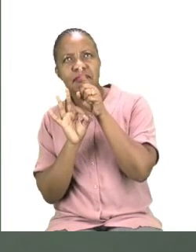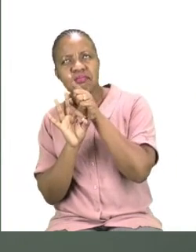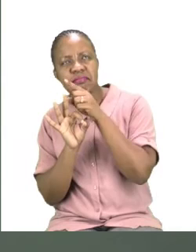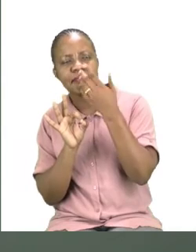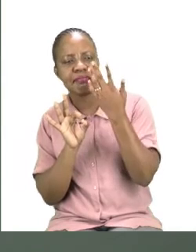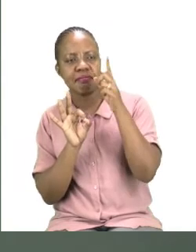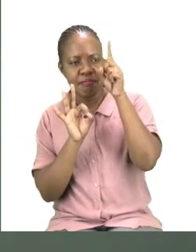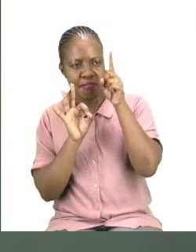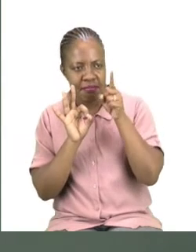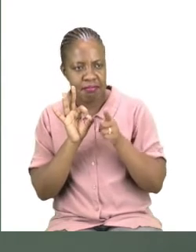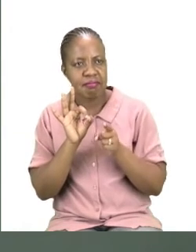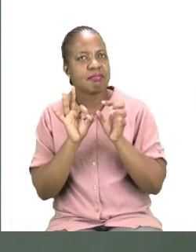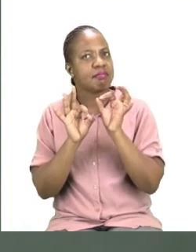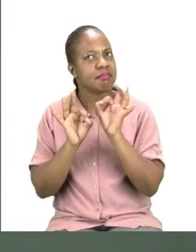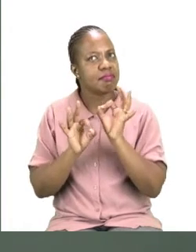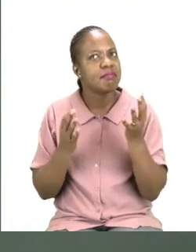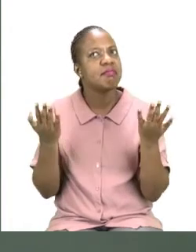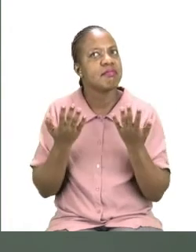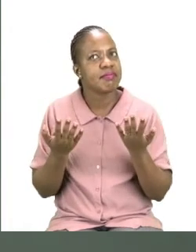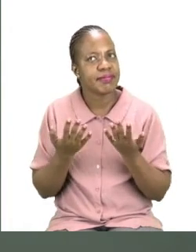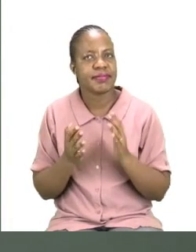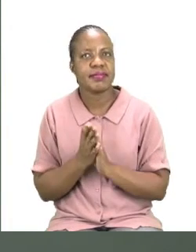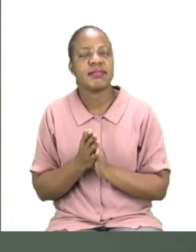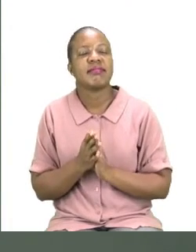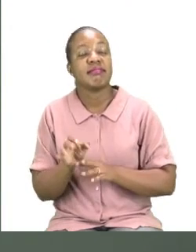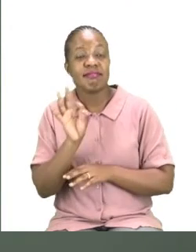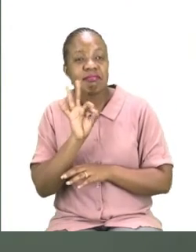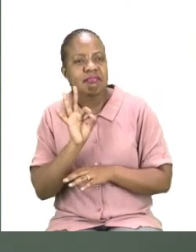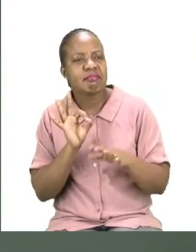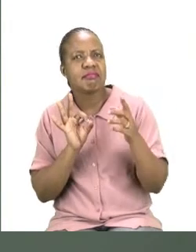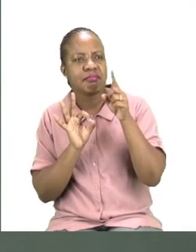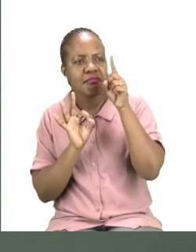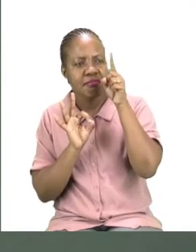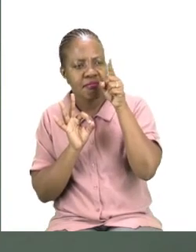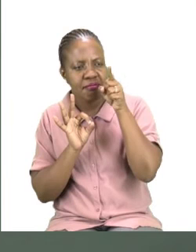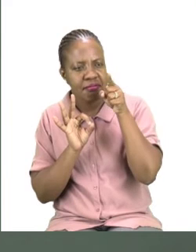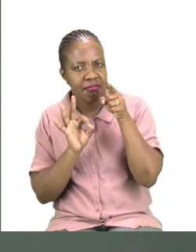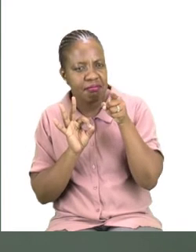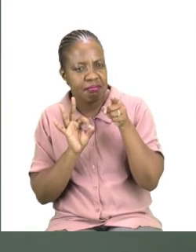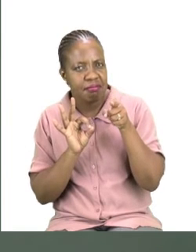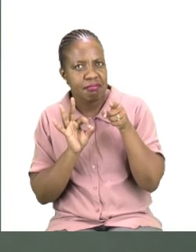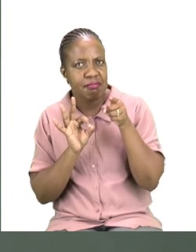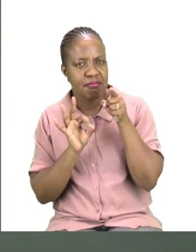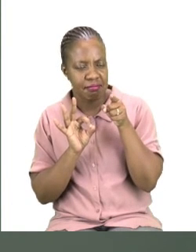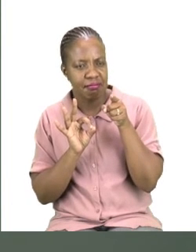or down. I'm going to use down. So I'm looking for F and I found one.